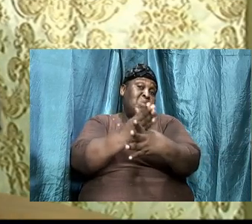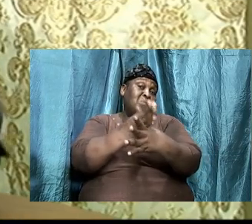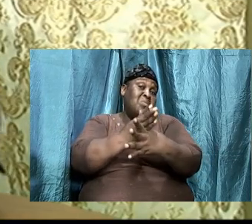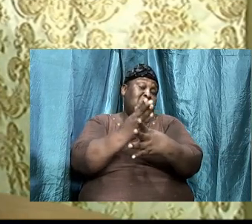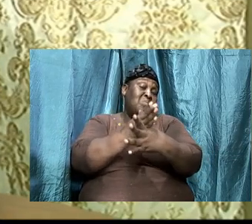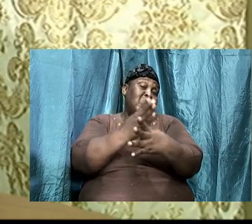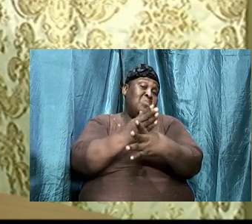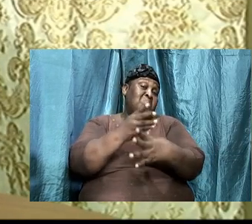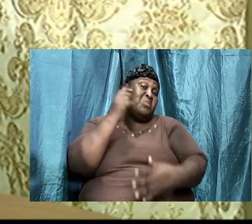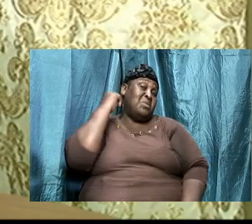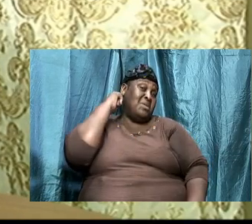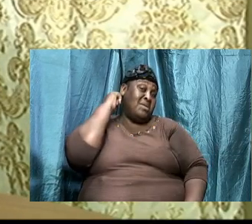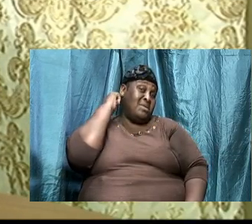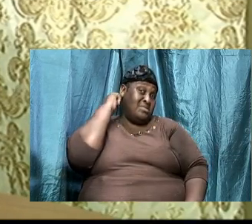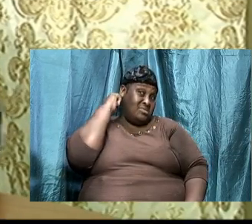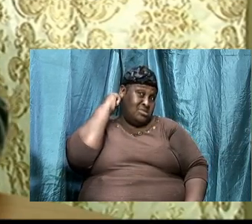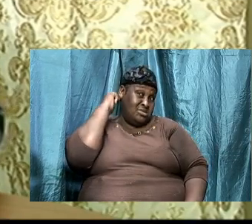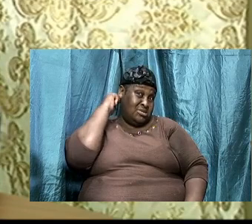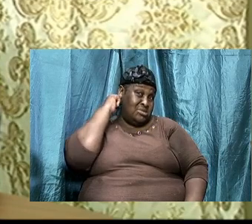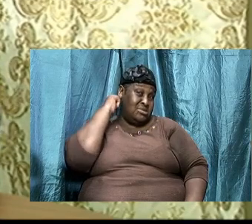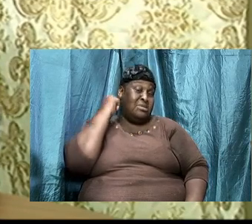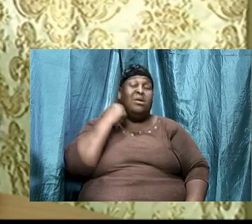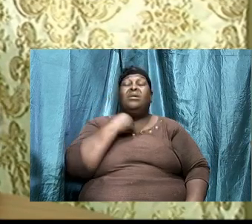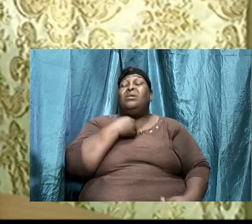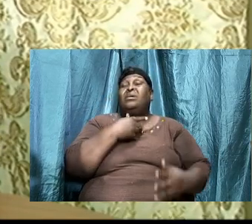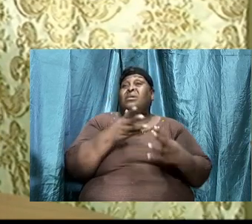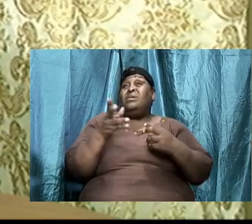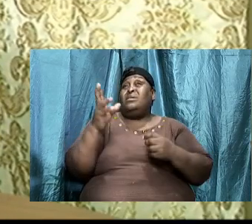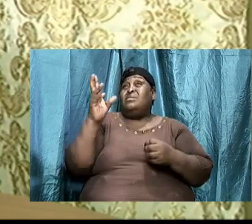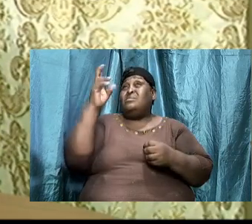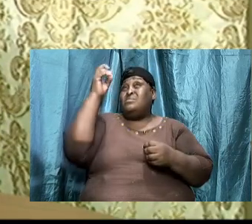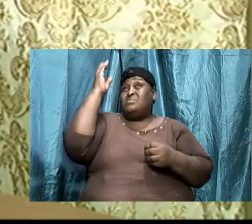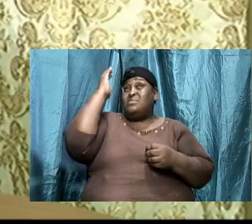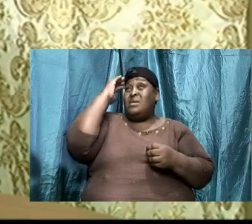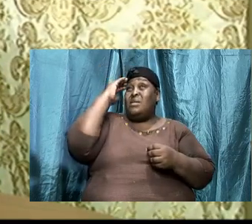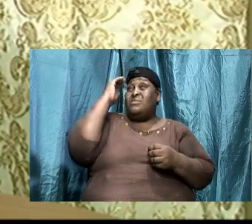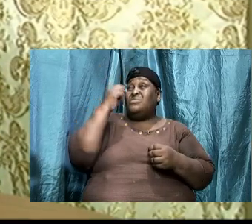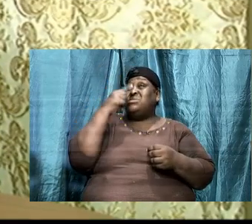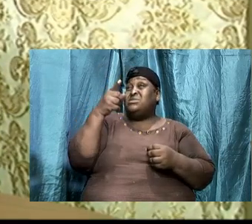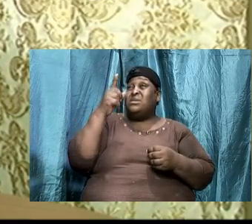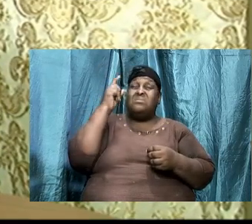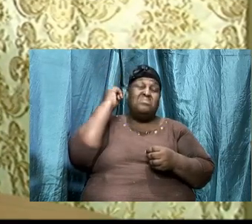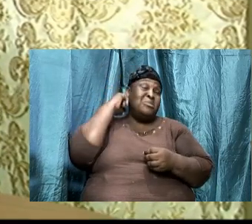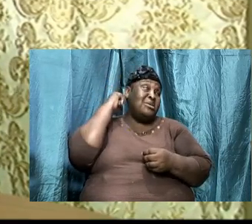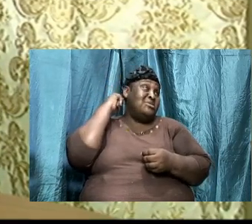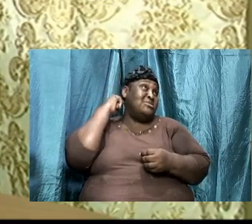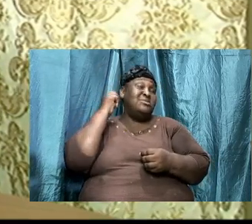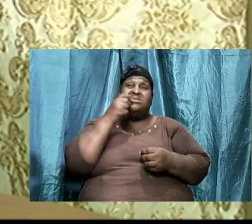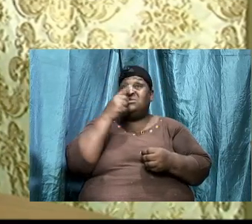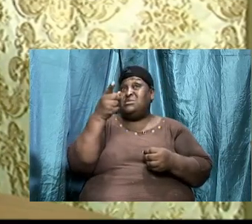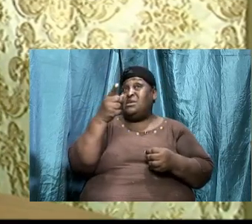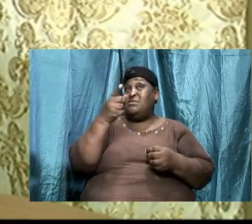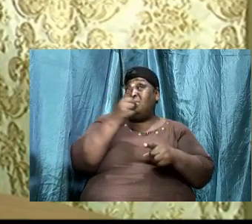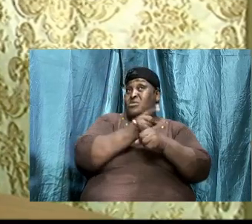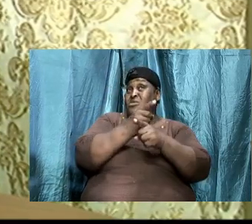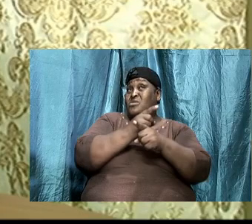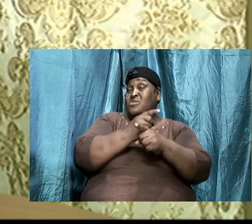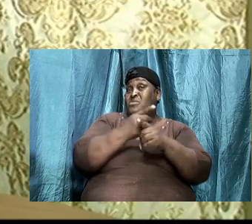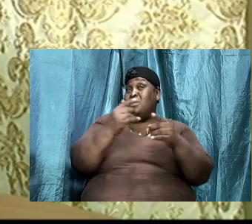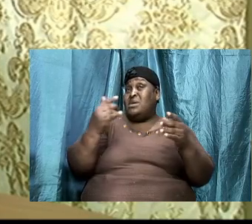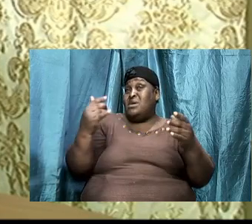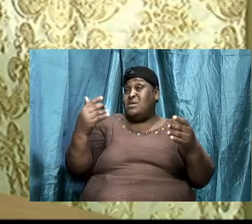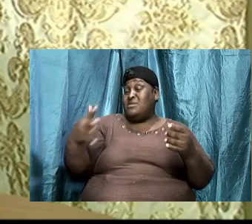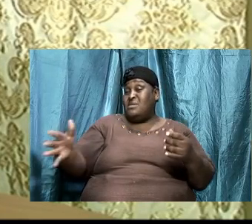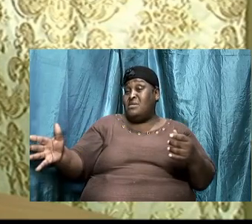there won't be a little knowledge to say, my conscience is saying the right thing. Because there is not the word of God that is